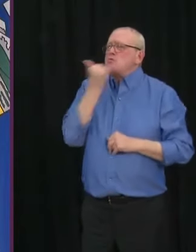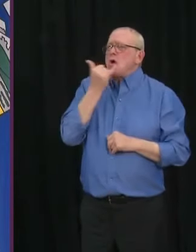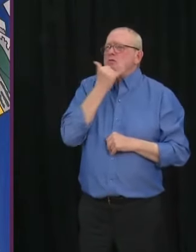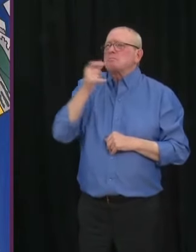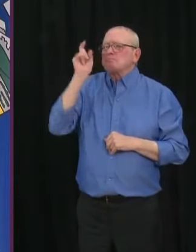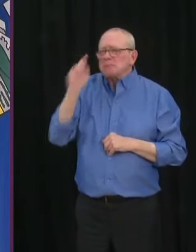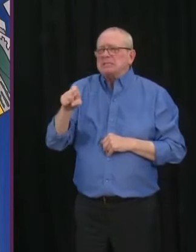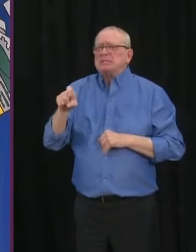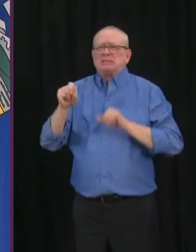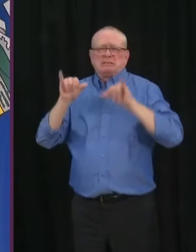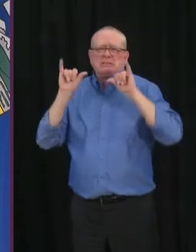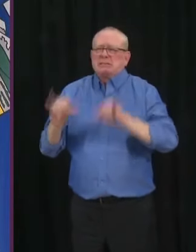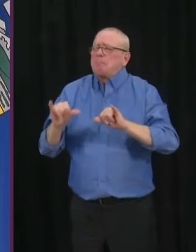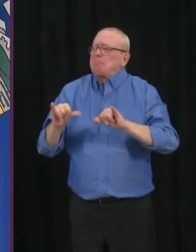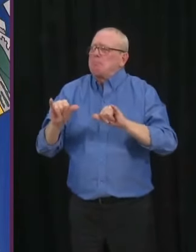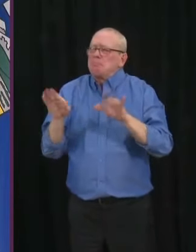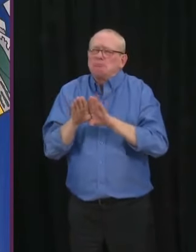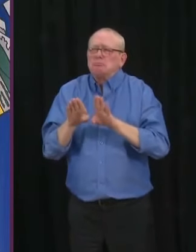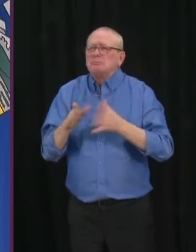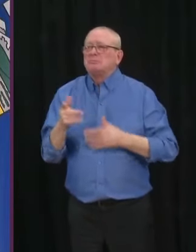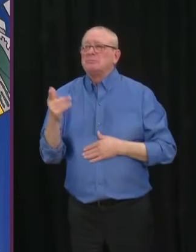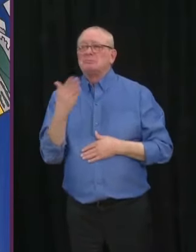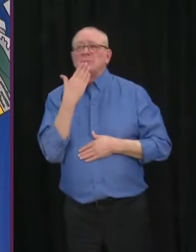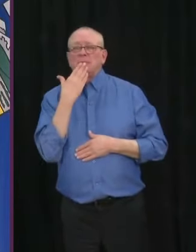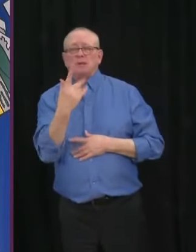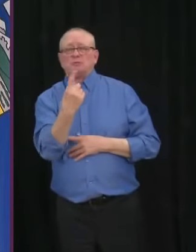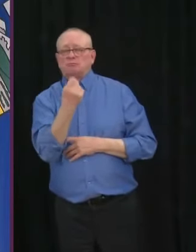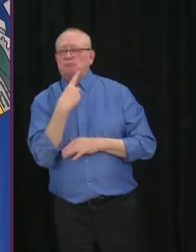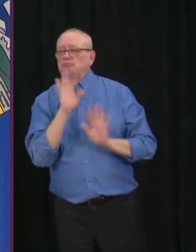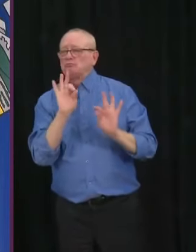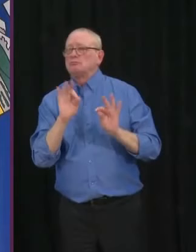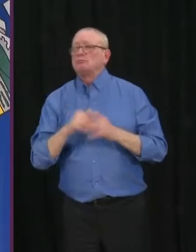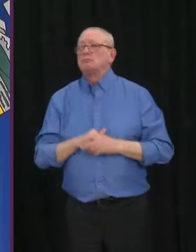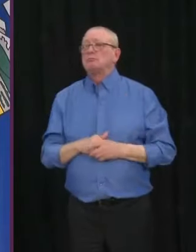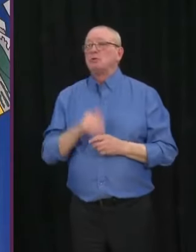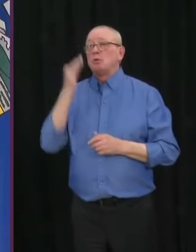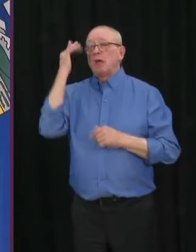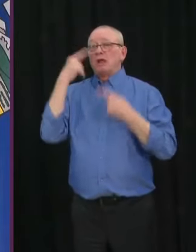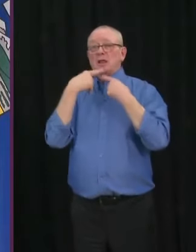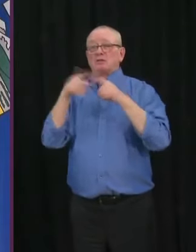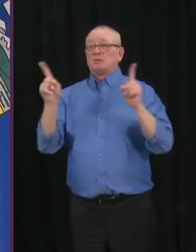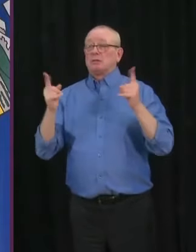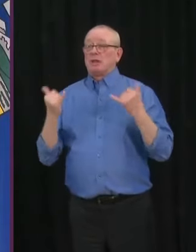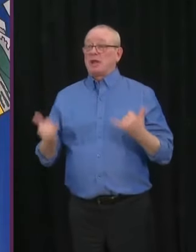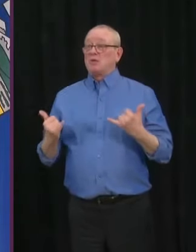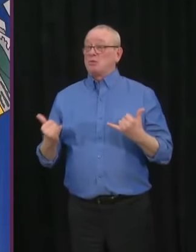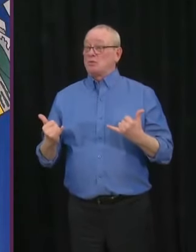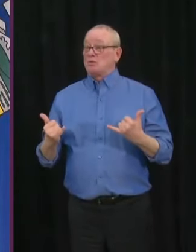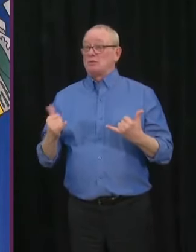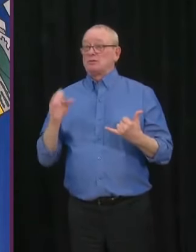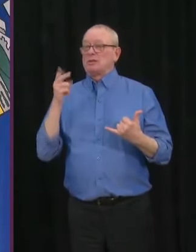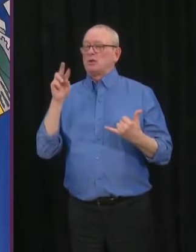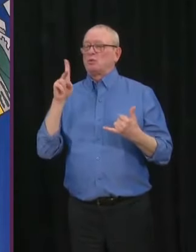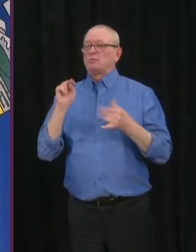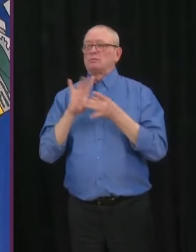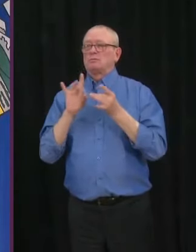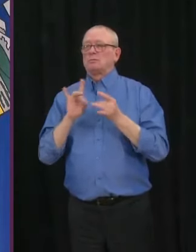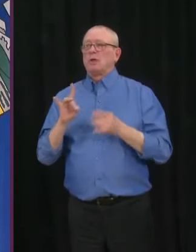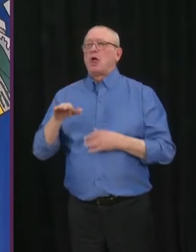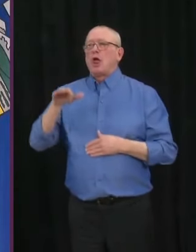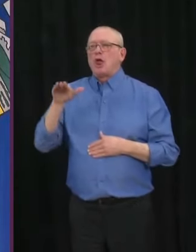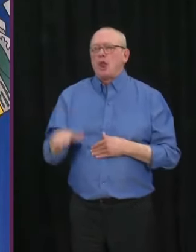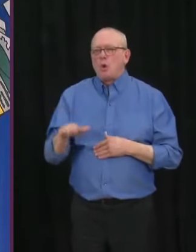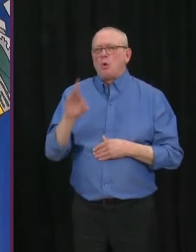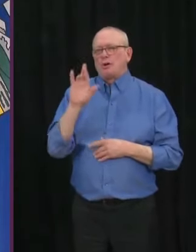Thanks, Rick. So, what caused us to make a decision now regarding these low-risk activities is quite frankly